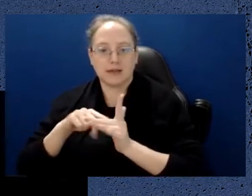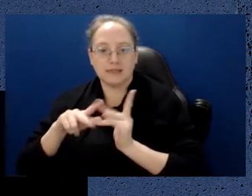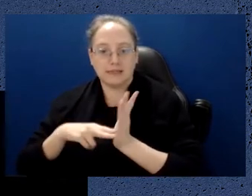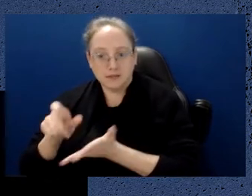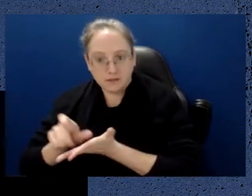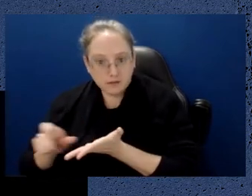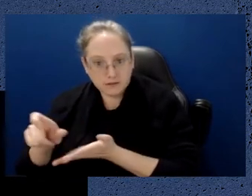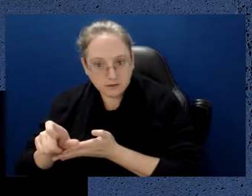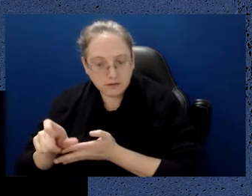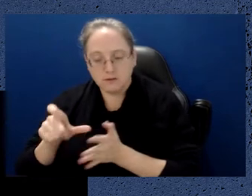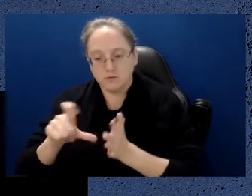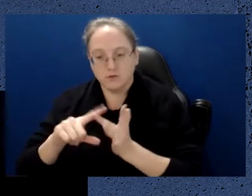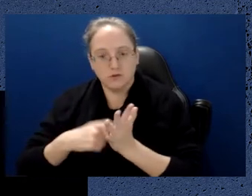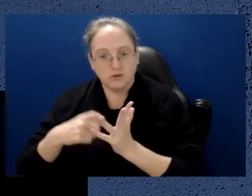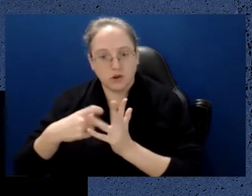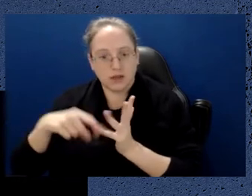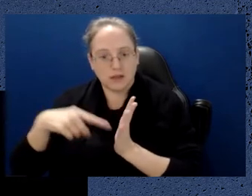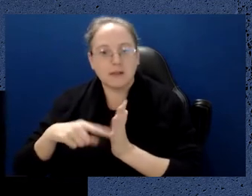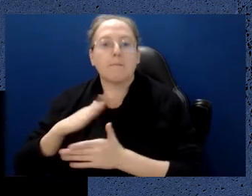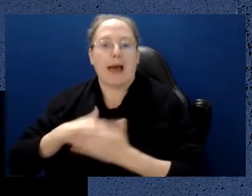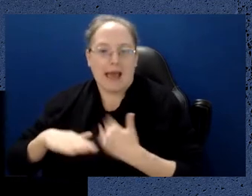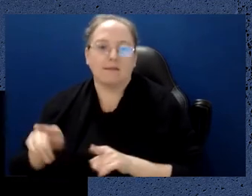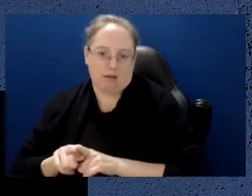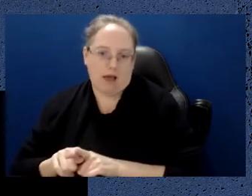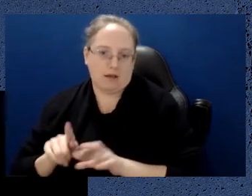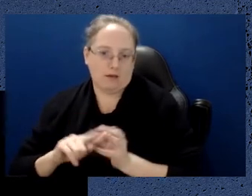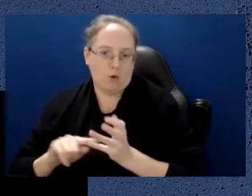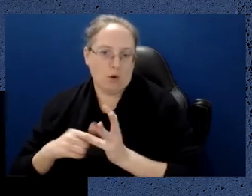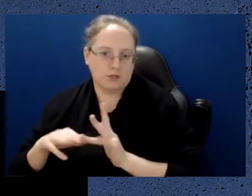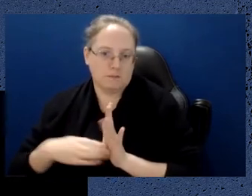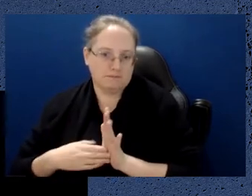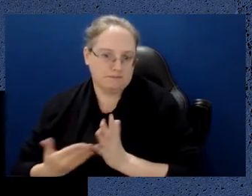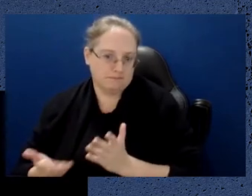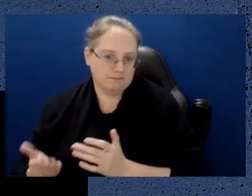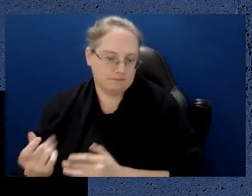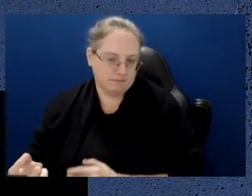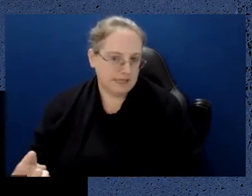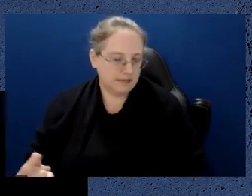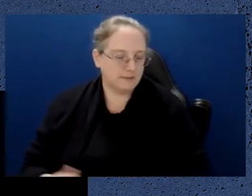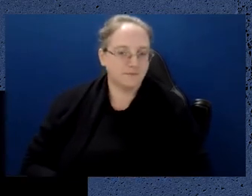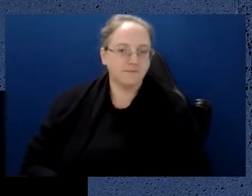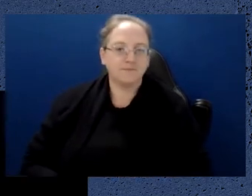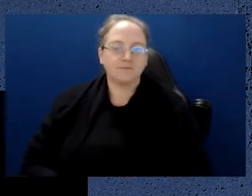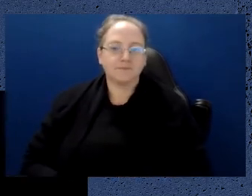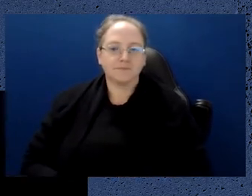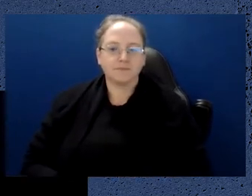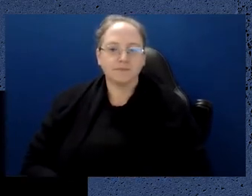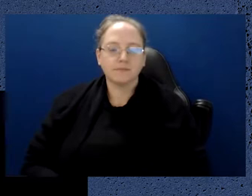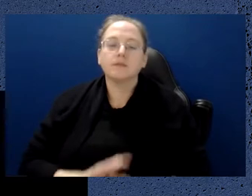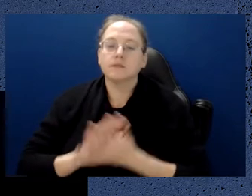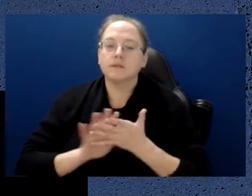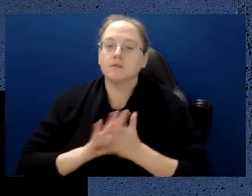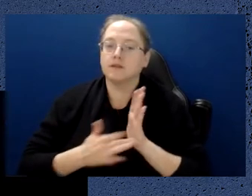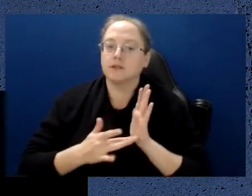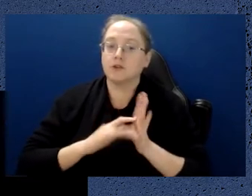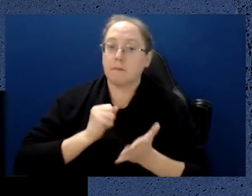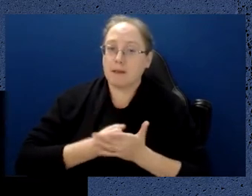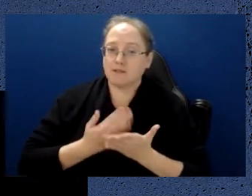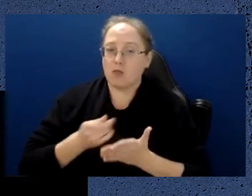The aspects of quantum mechanics that we're harnessing here means that technology based on that quantum technologies,